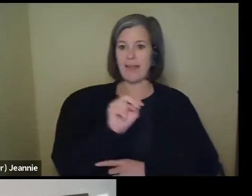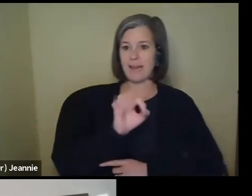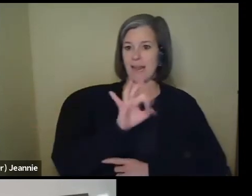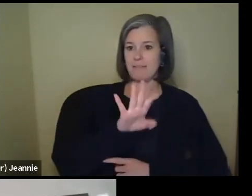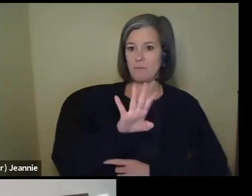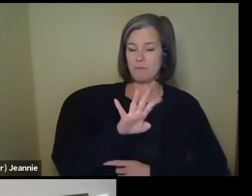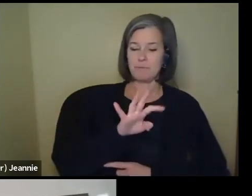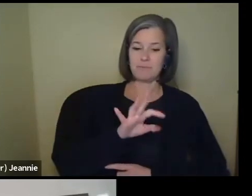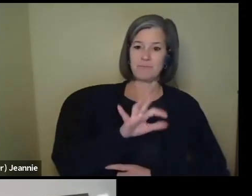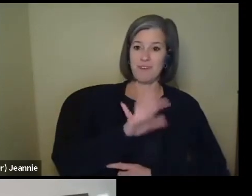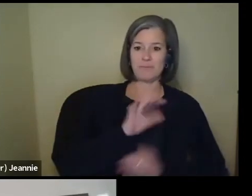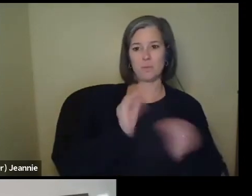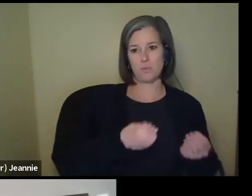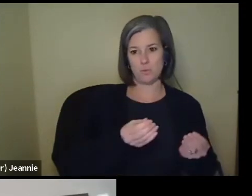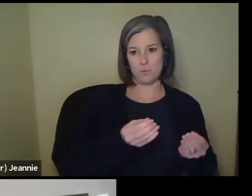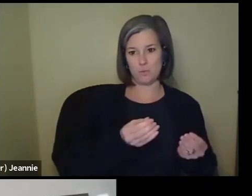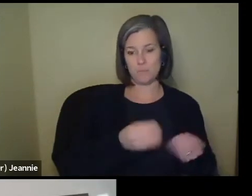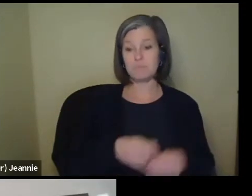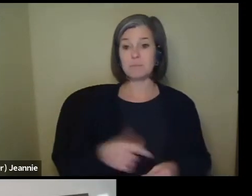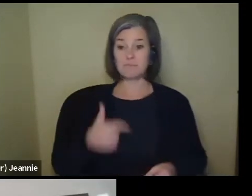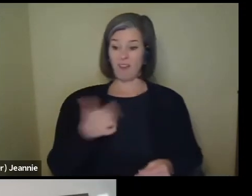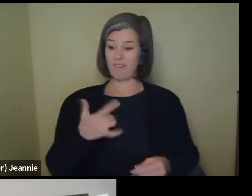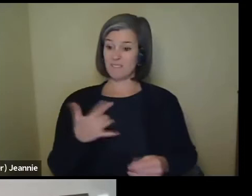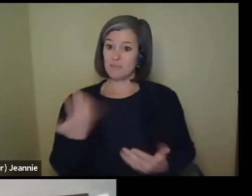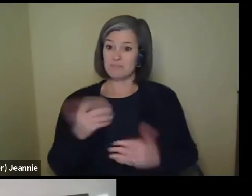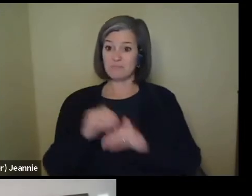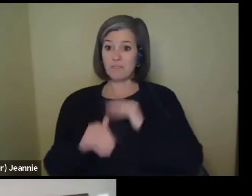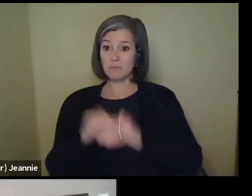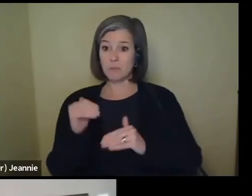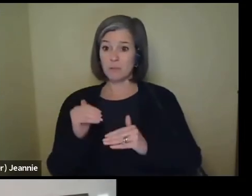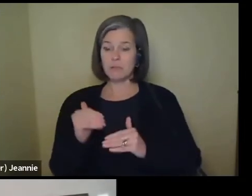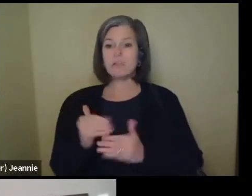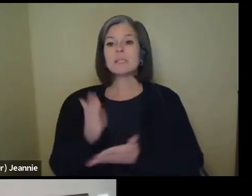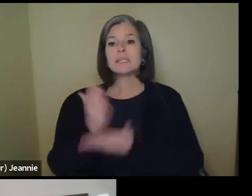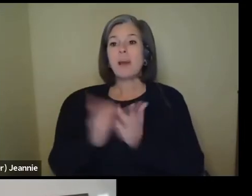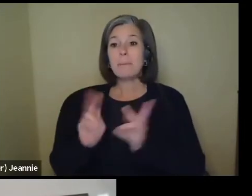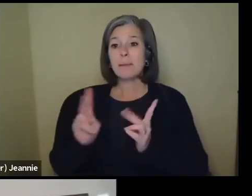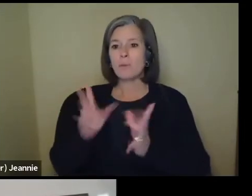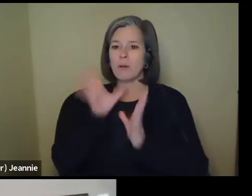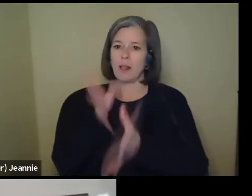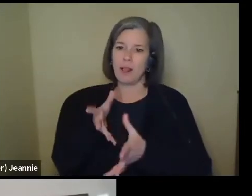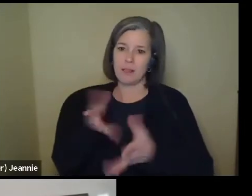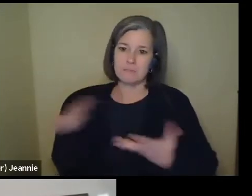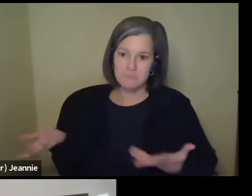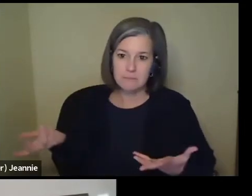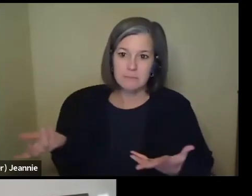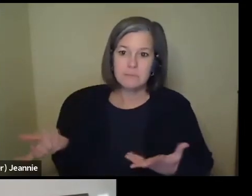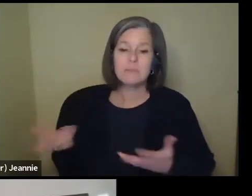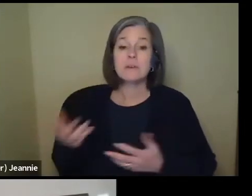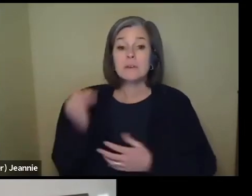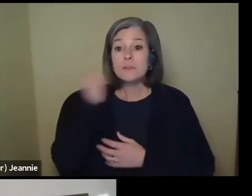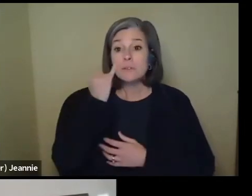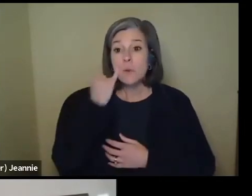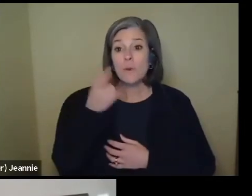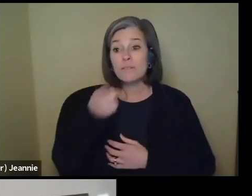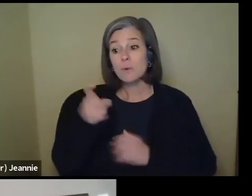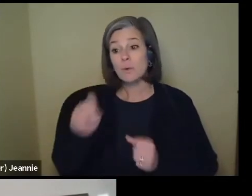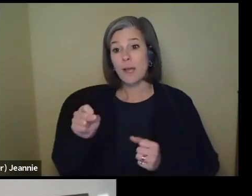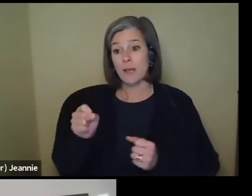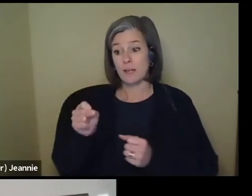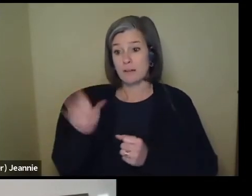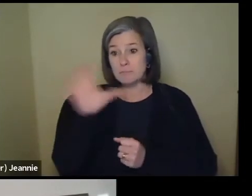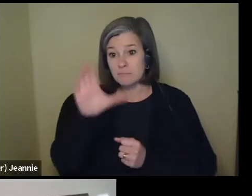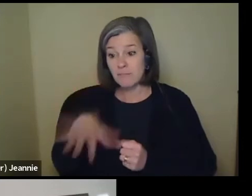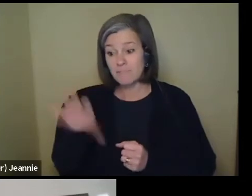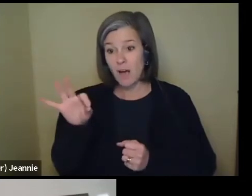I find them very comfortable. Some people hate them. And so, you know, if you can get, if you can get one and